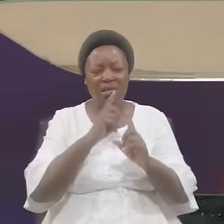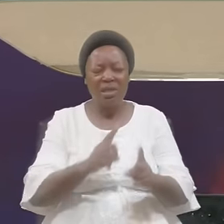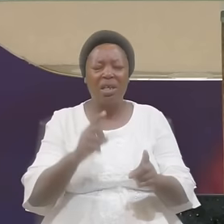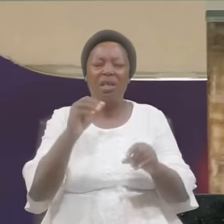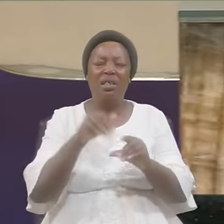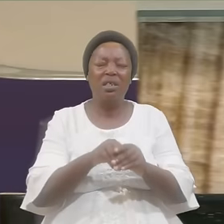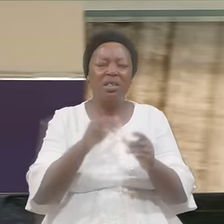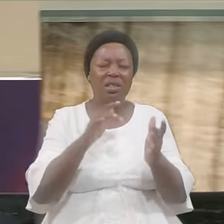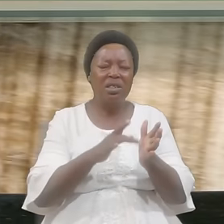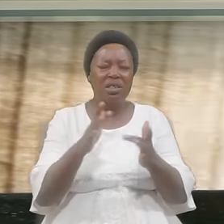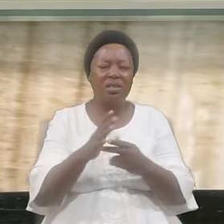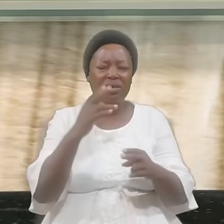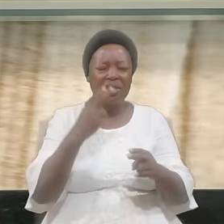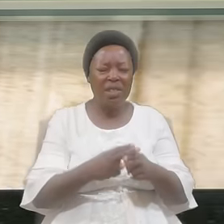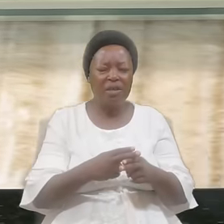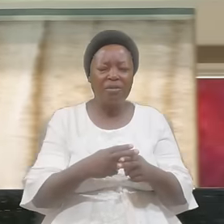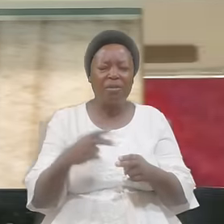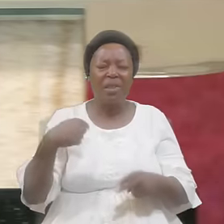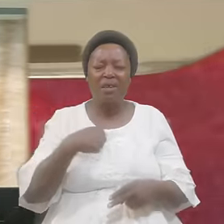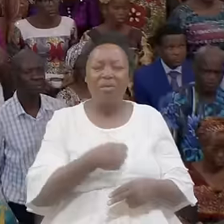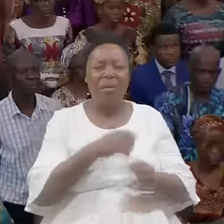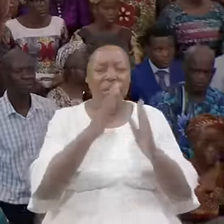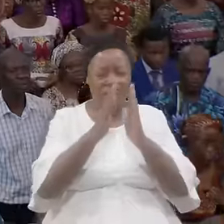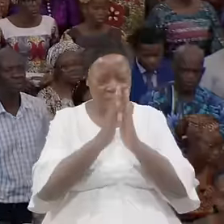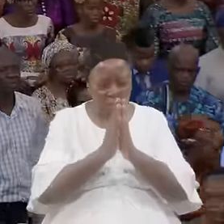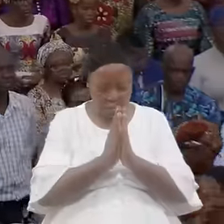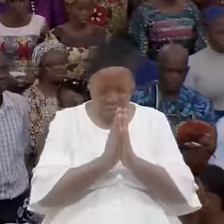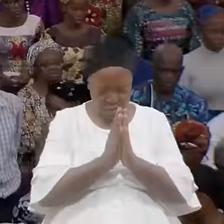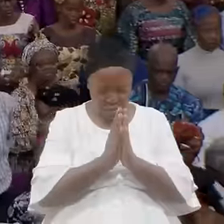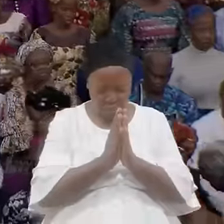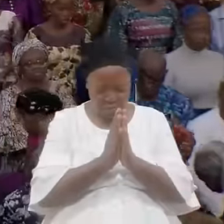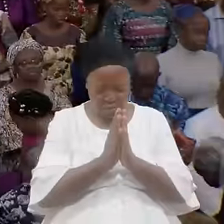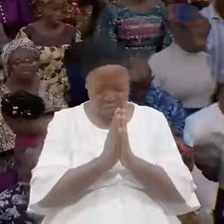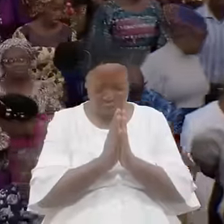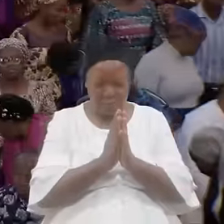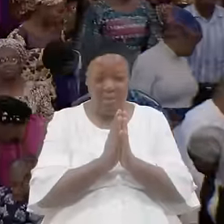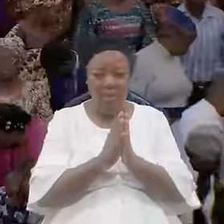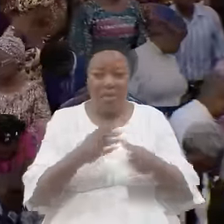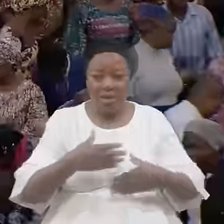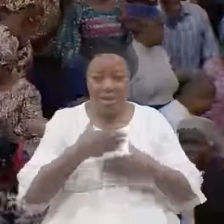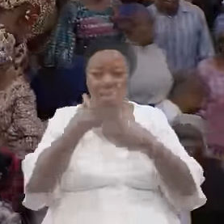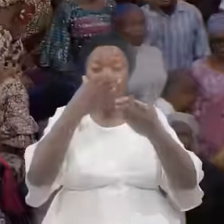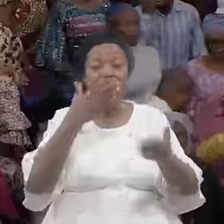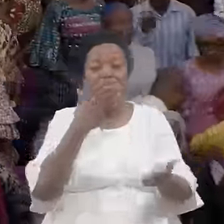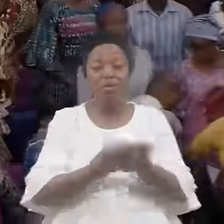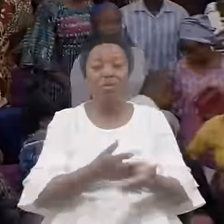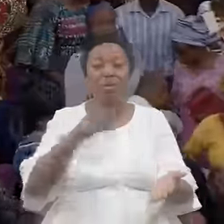Jesus name We pray Amen A good, good Amen